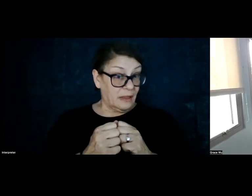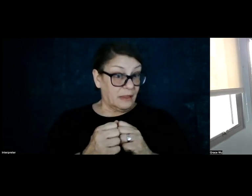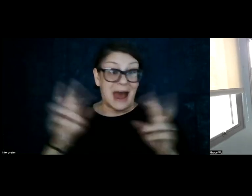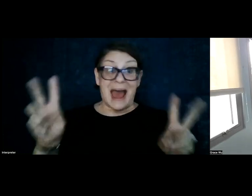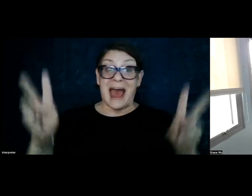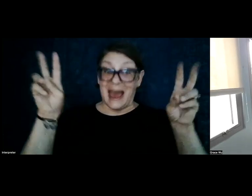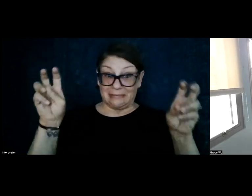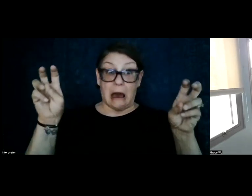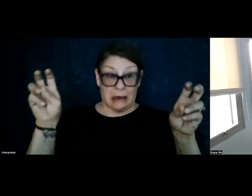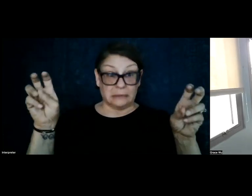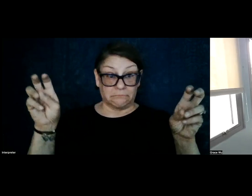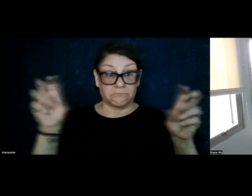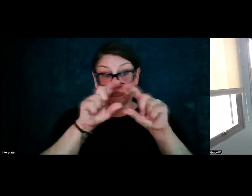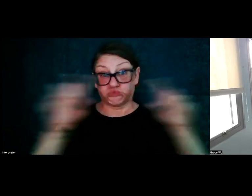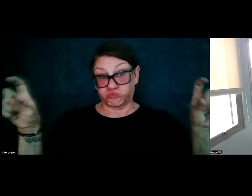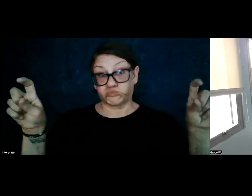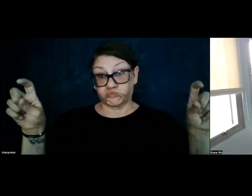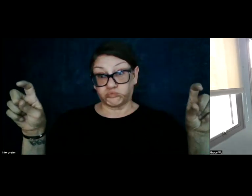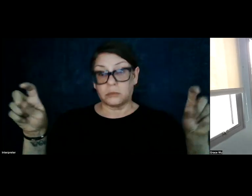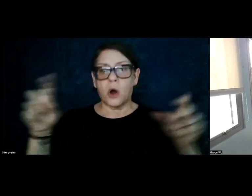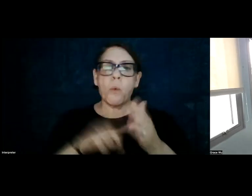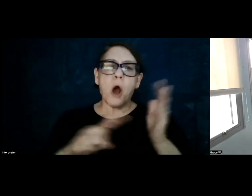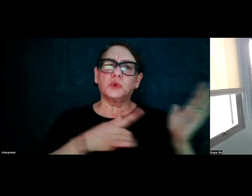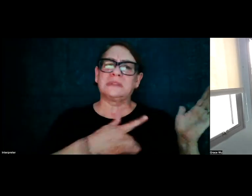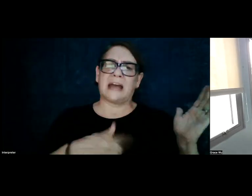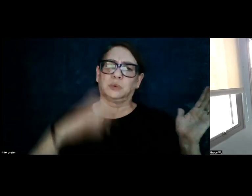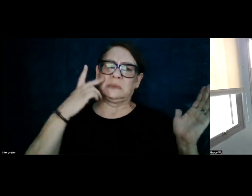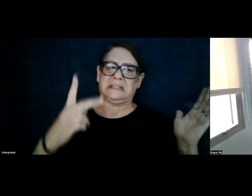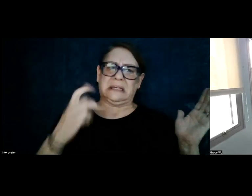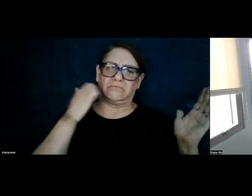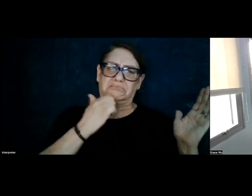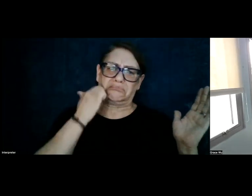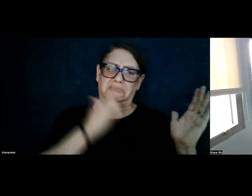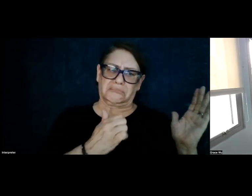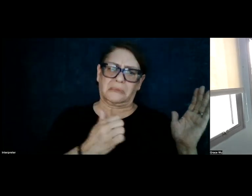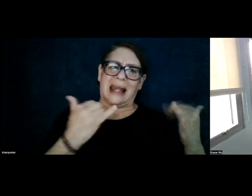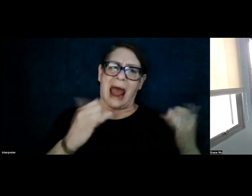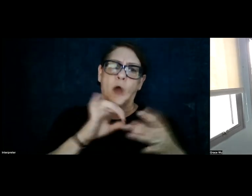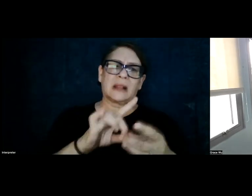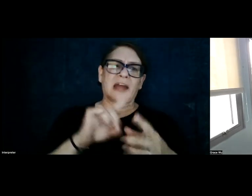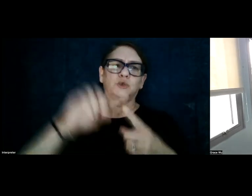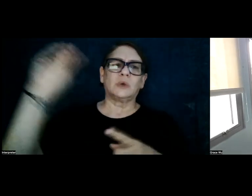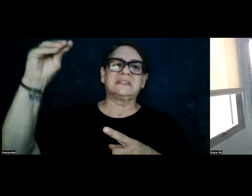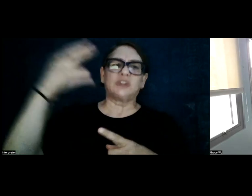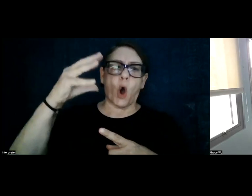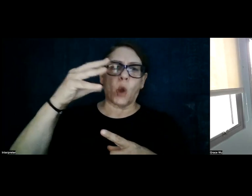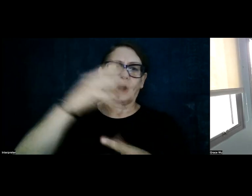that is what you typically see these days when it comes to solar siding conflicts,